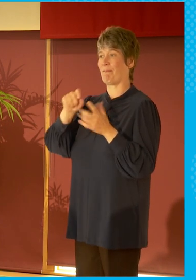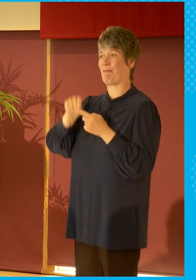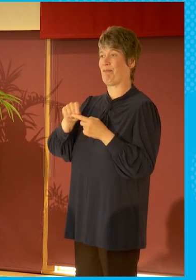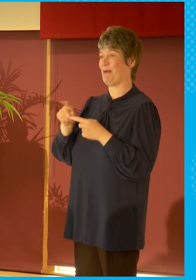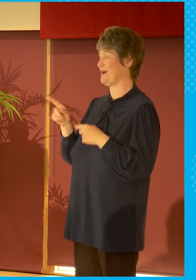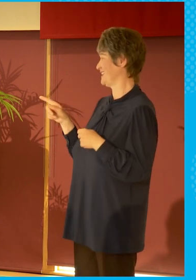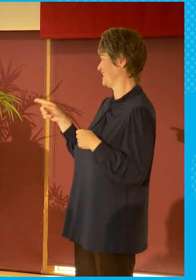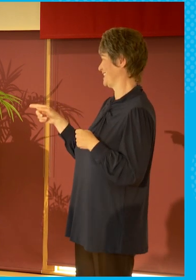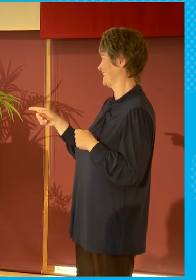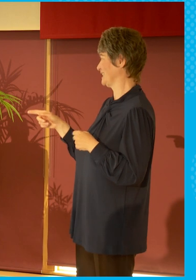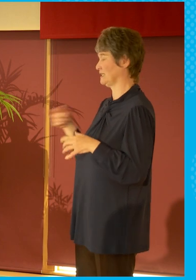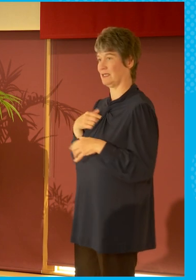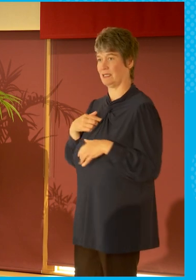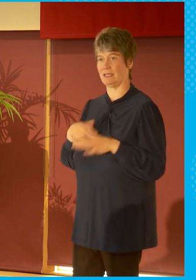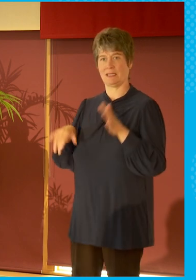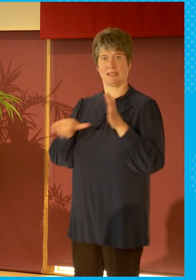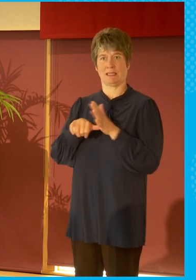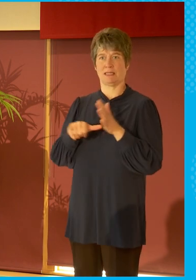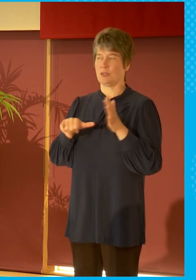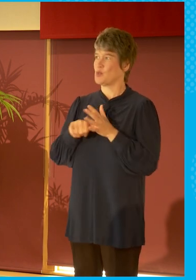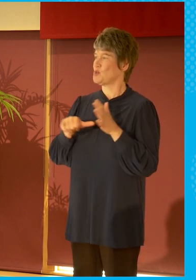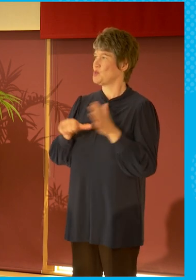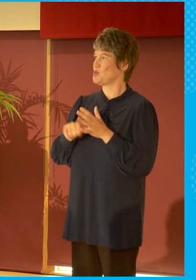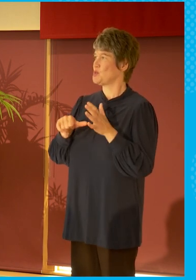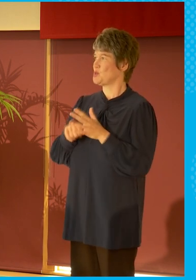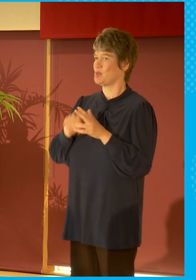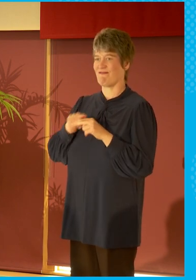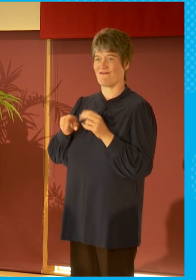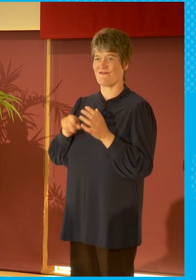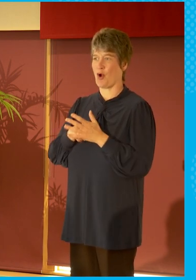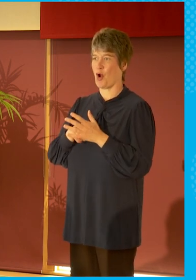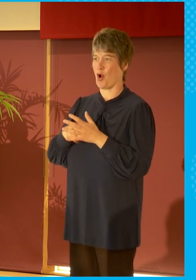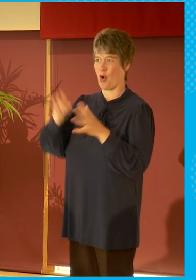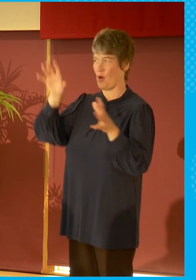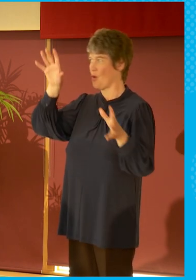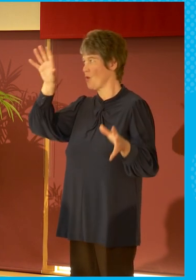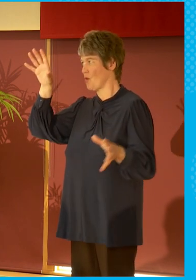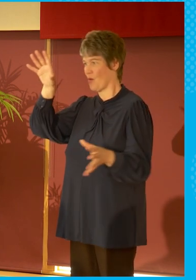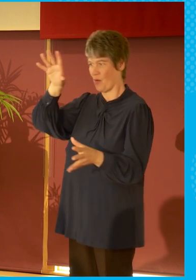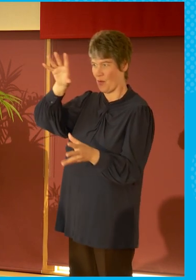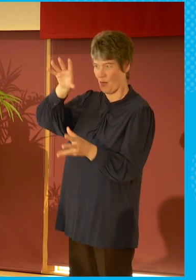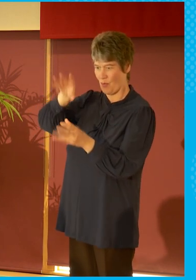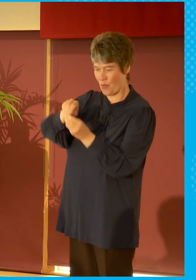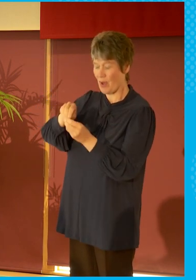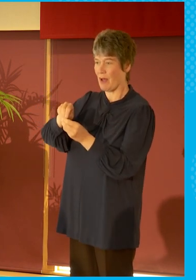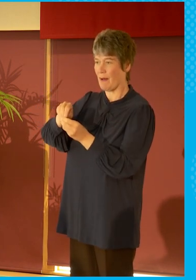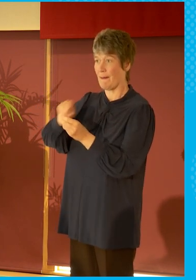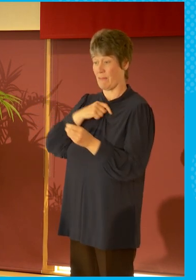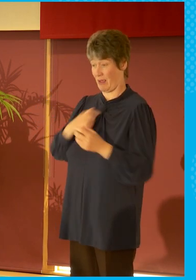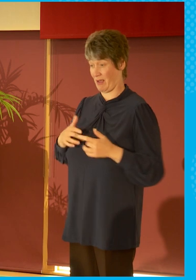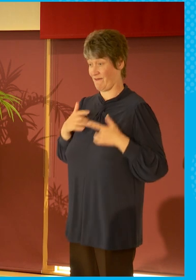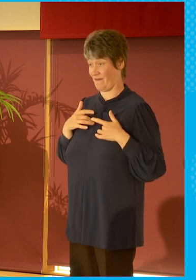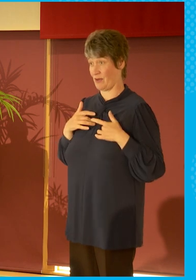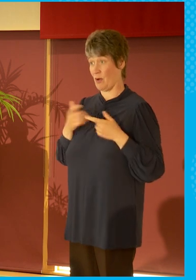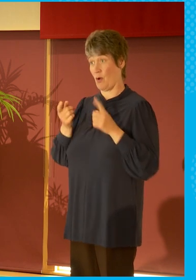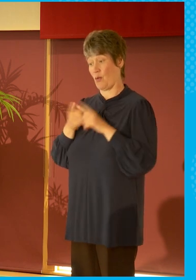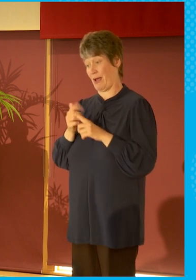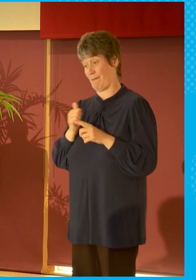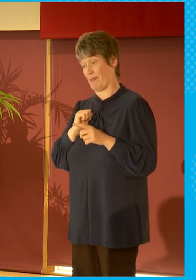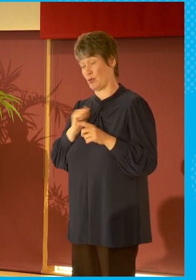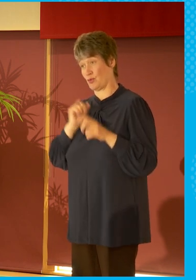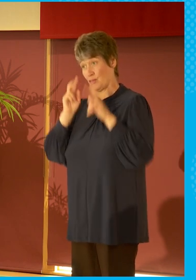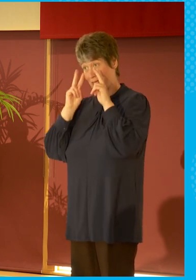Really difficult in a way to summarise the current situation, but I think we are witnessing the end of broadcasting in a way where